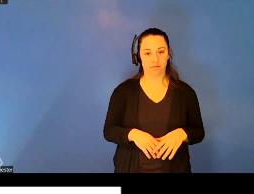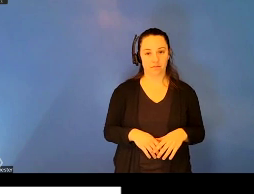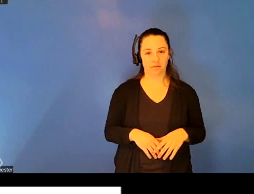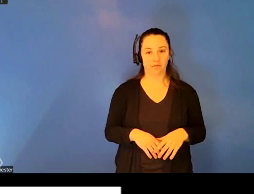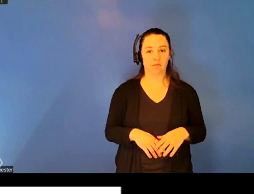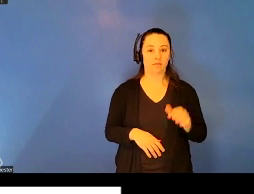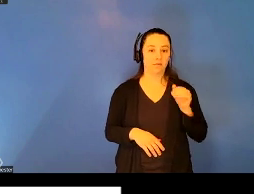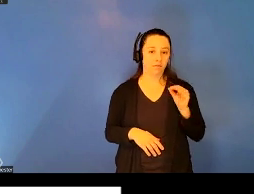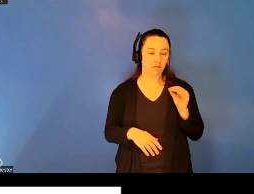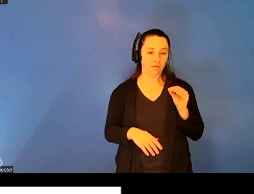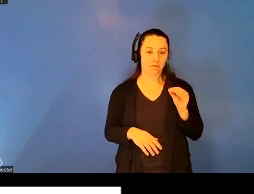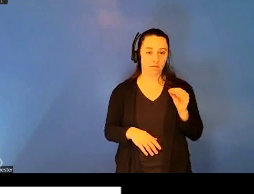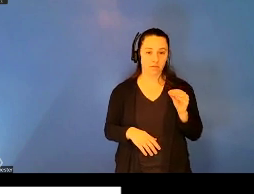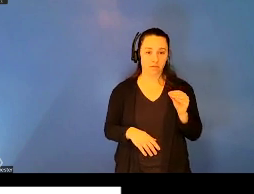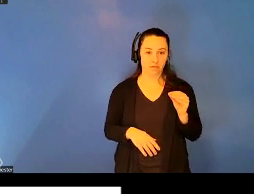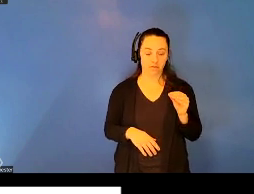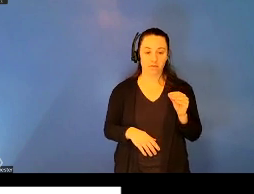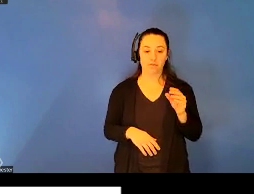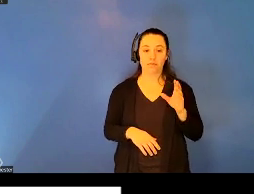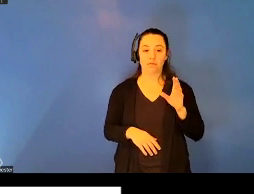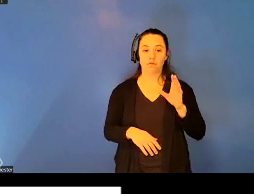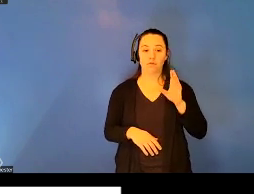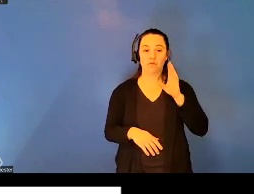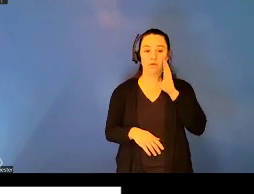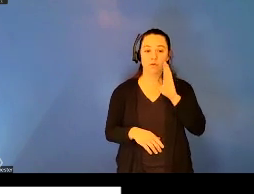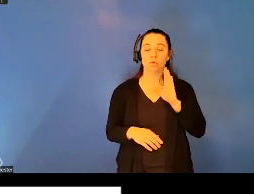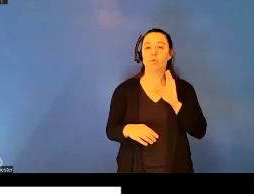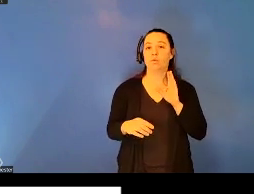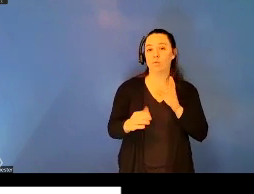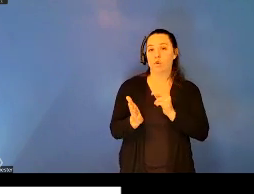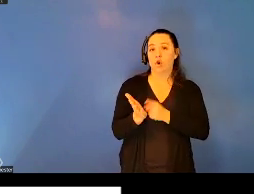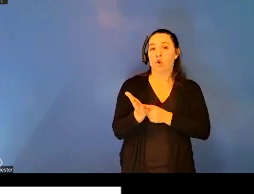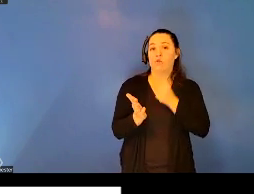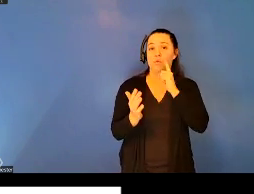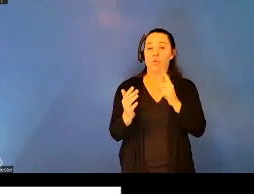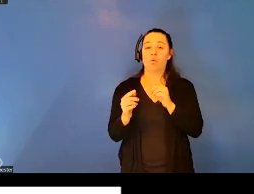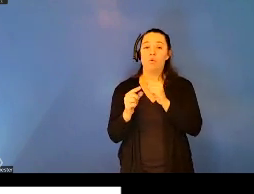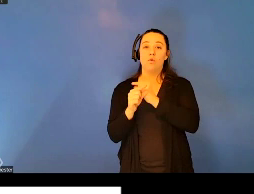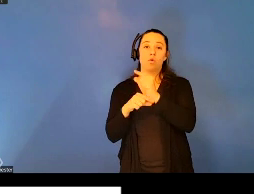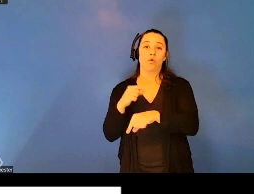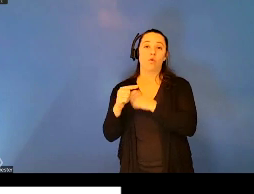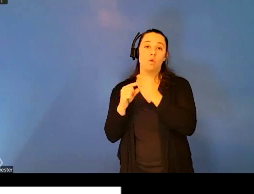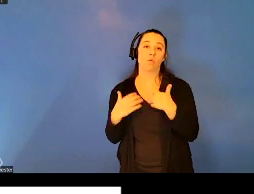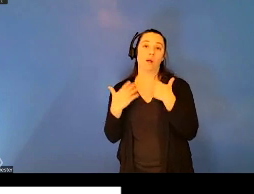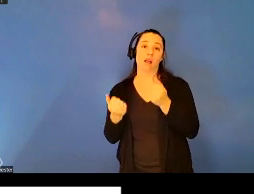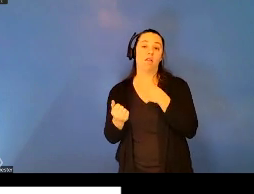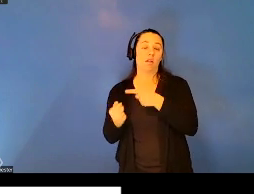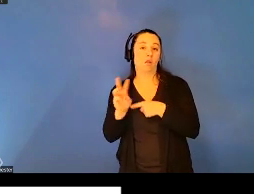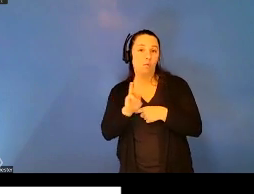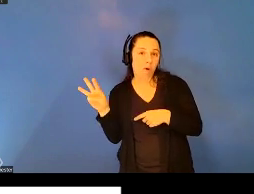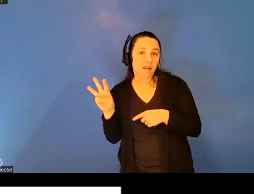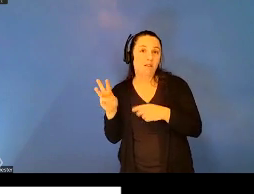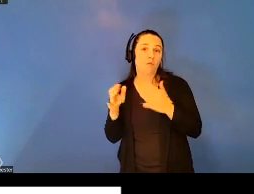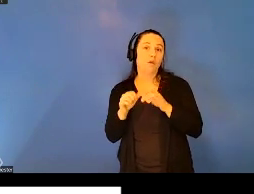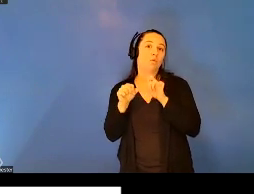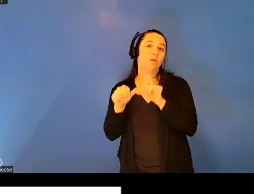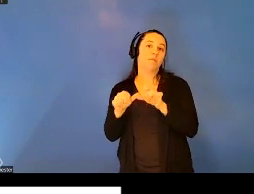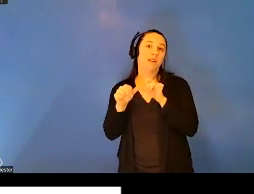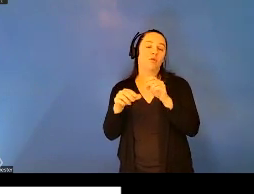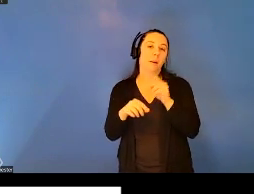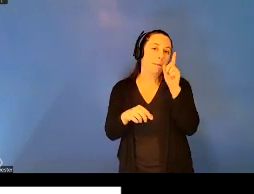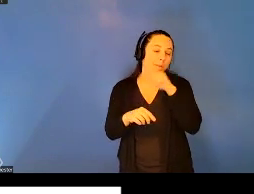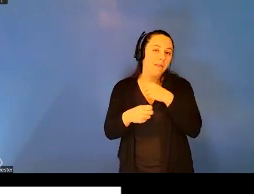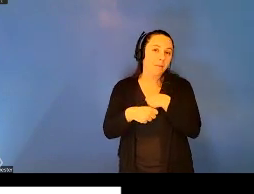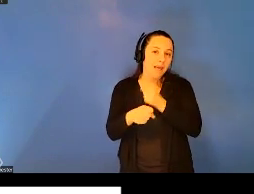witness, I would argue, uncritically to the history of global health in the West is to perpetuate in an exercise in myth-making that we should